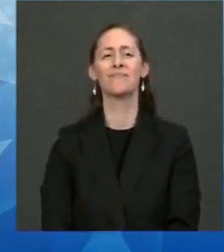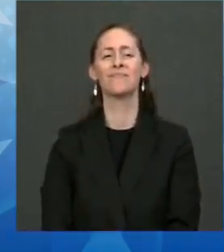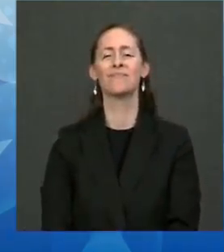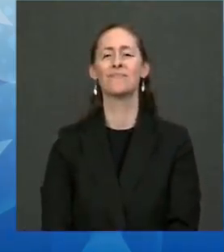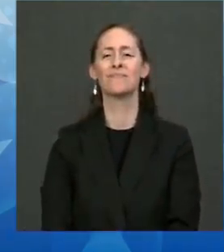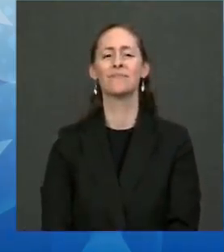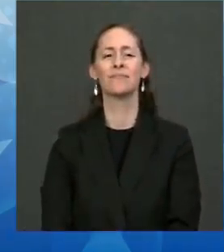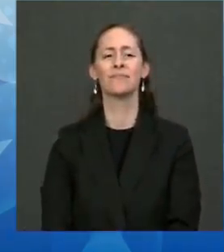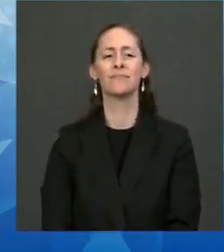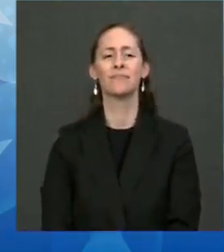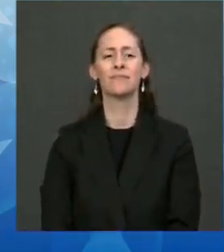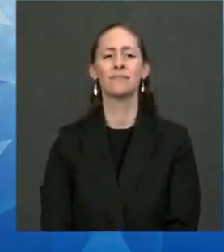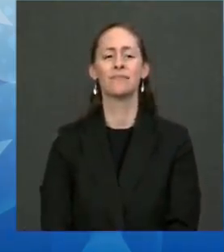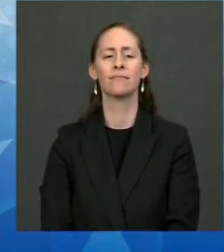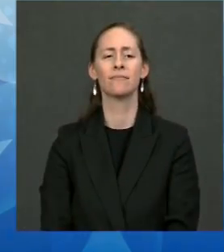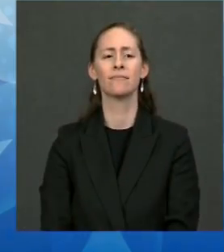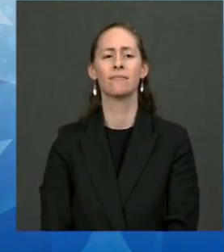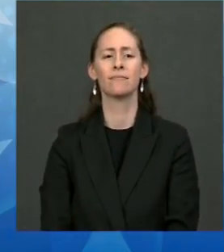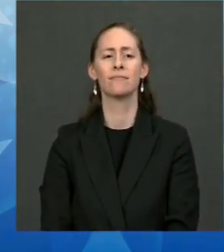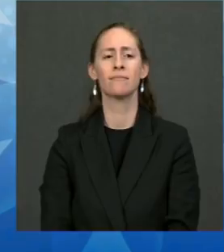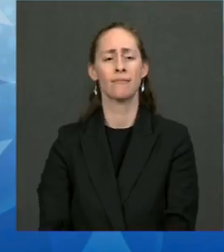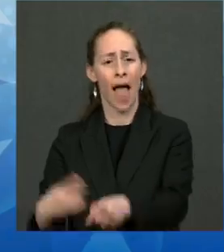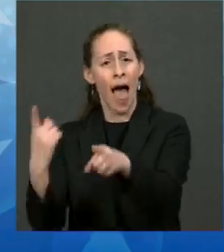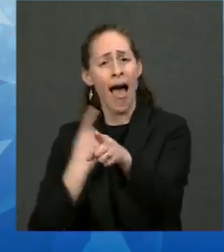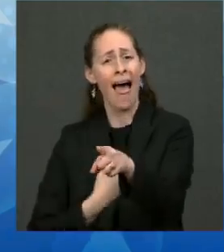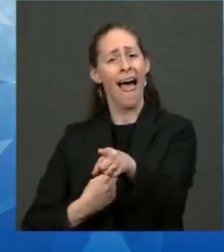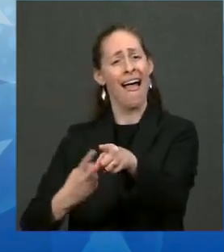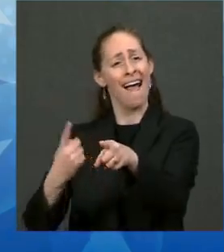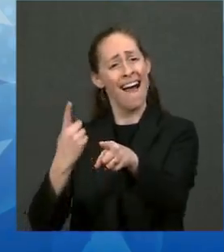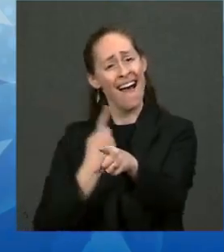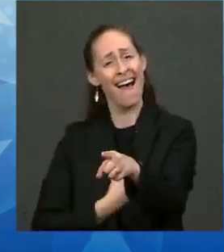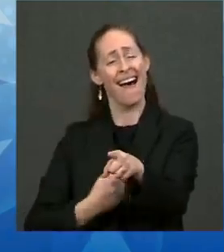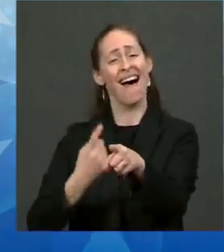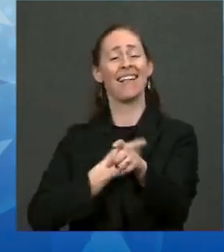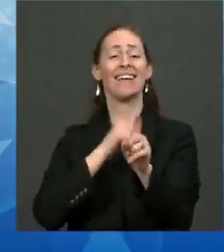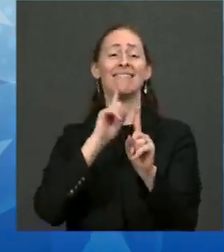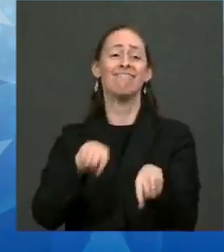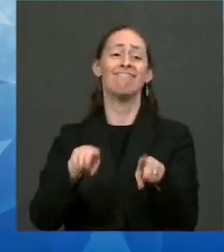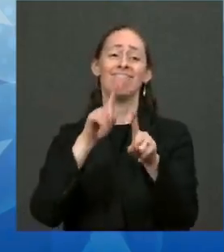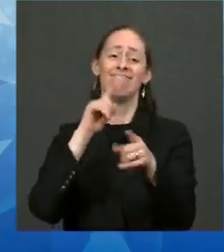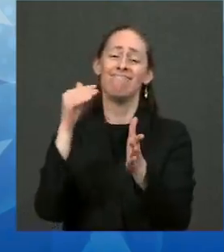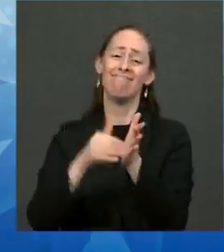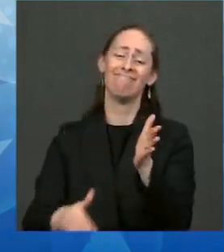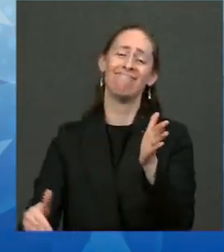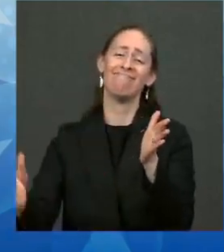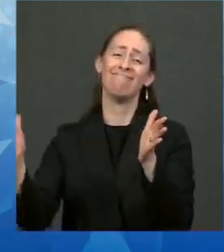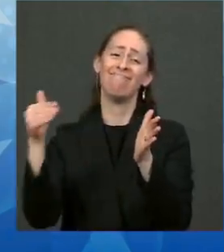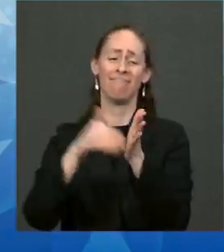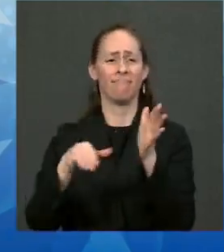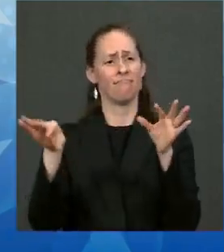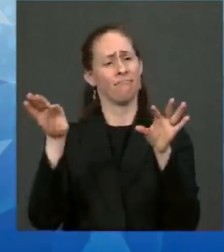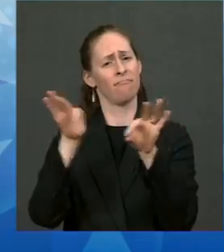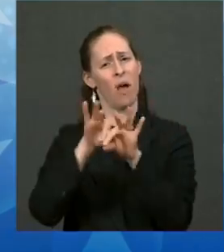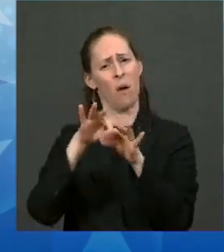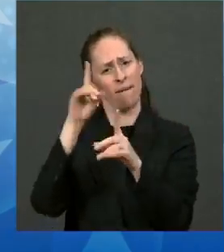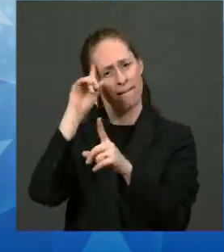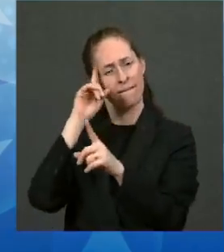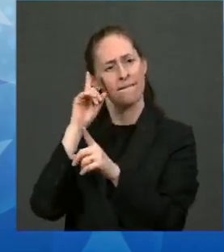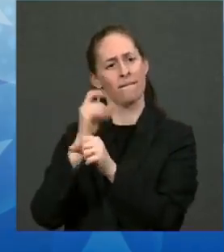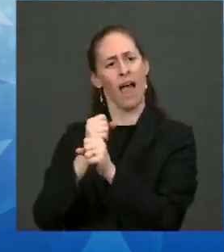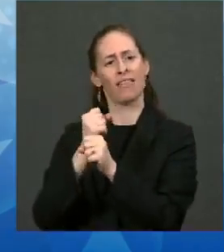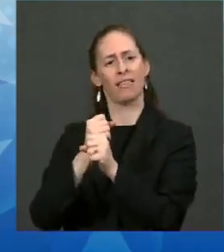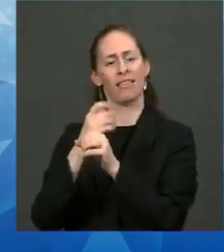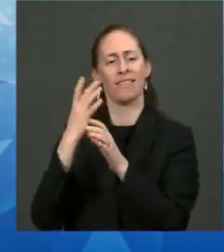You ask me that all the time, and I give you the same answer. I've been confident since the day I stepped in office. What going to